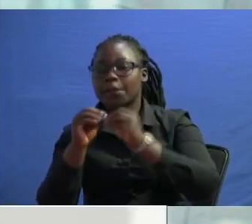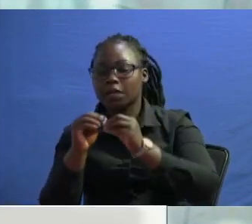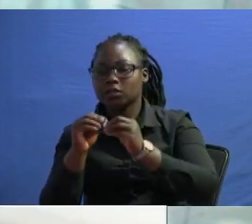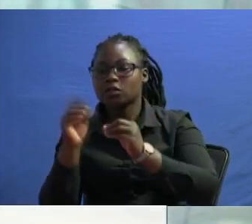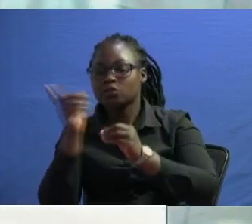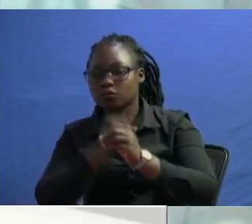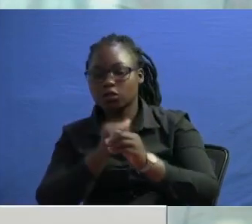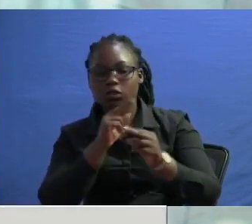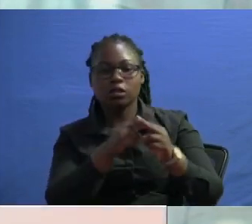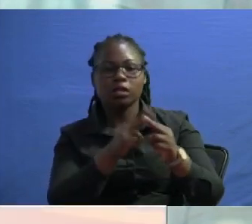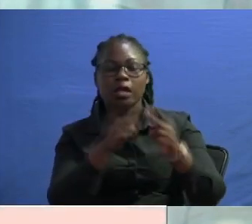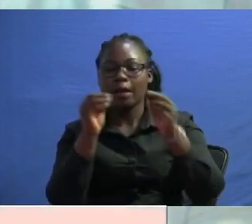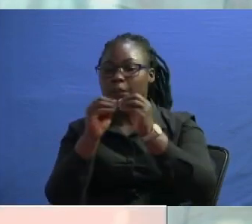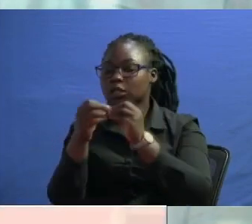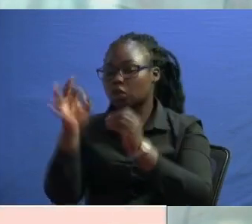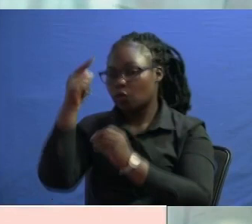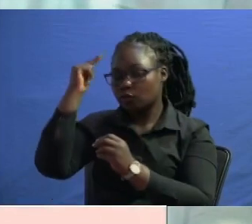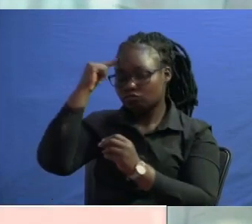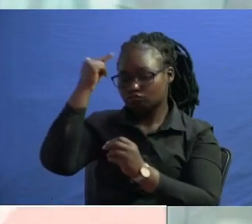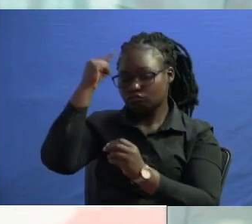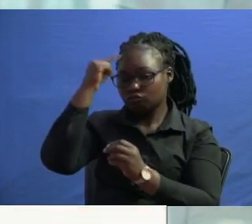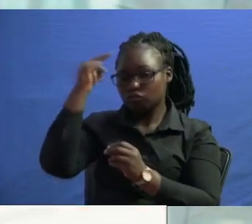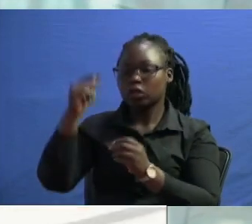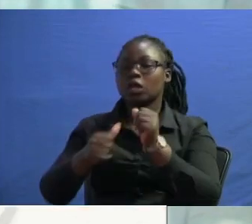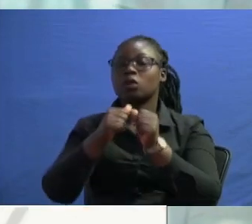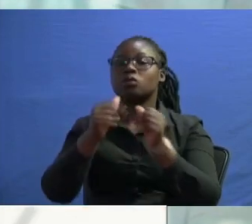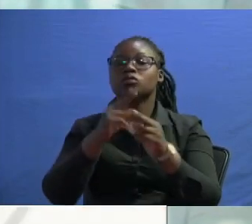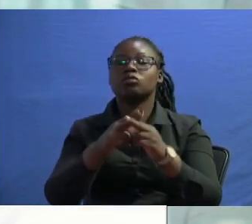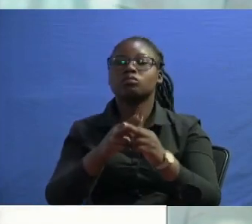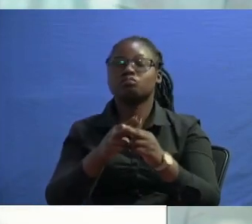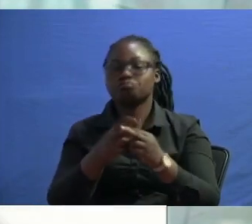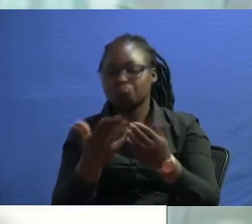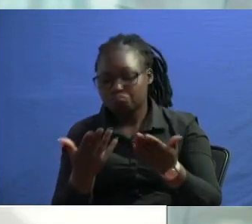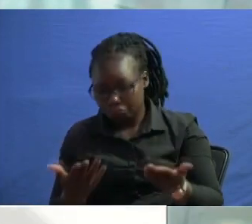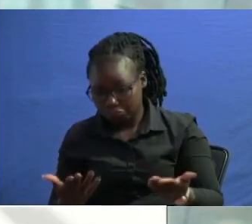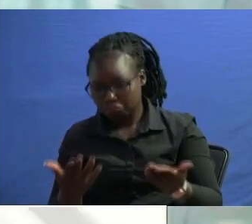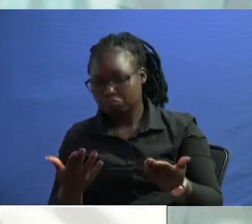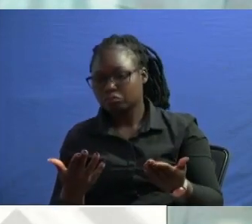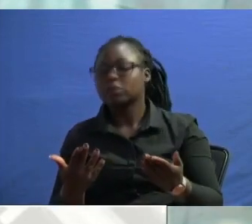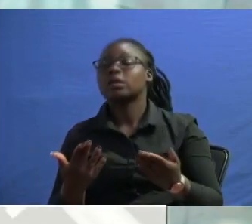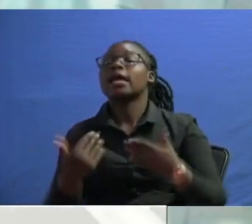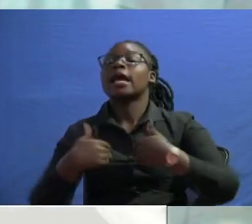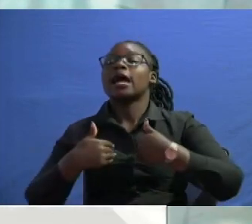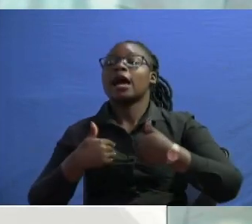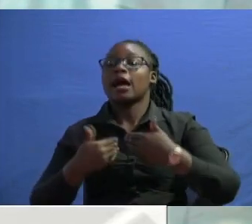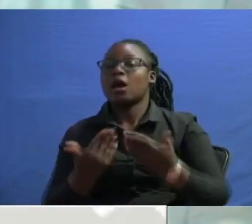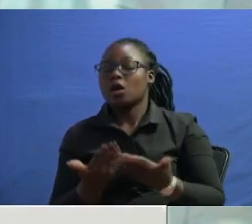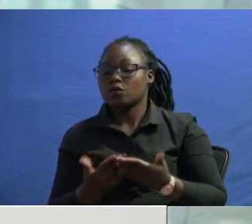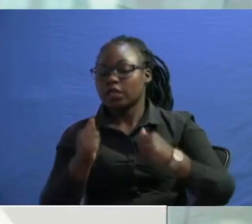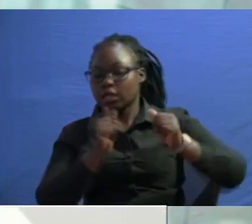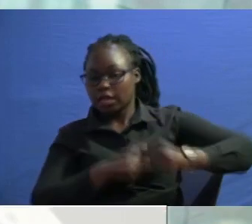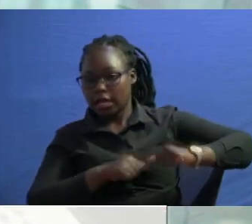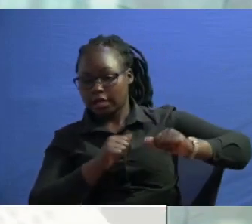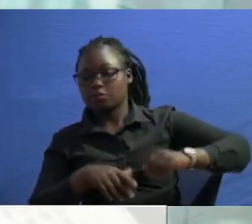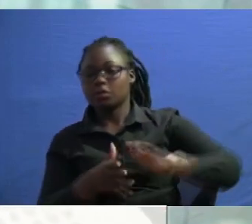what is called meeting of the minds which in law we call consensus item to have that particular agreement